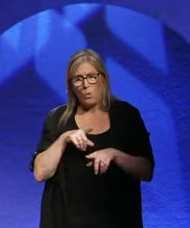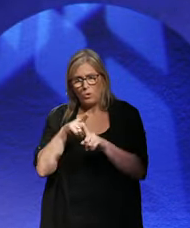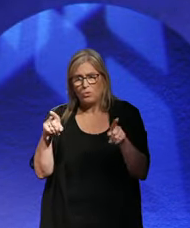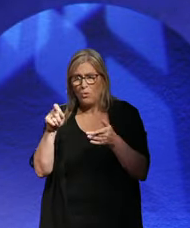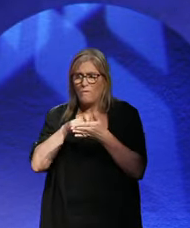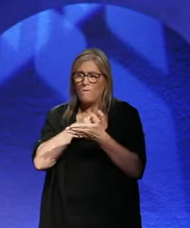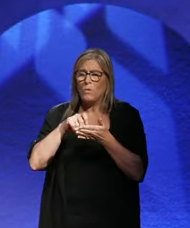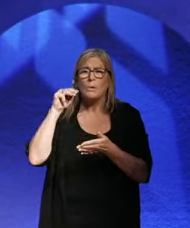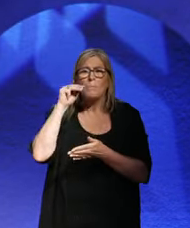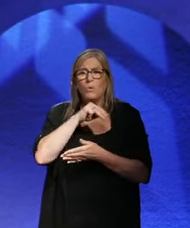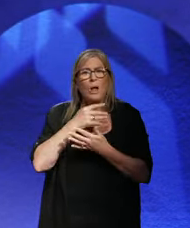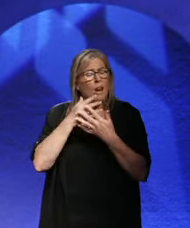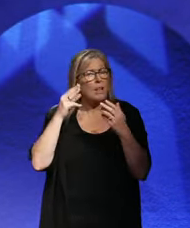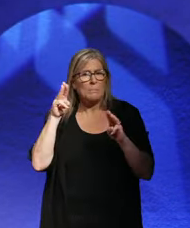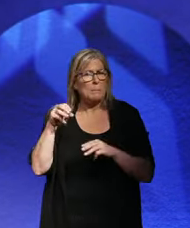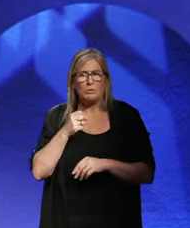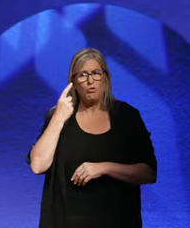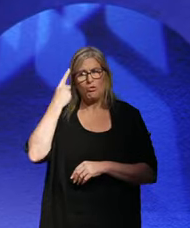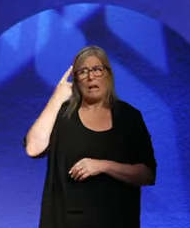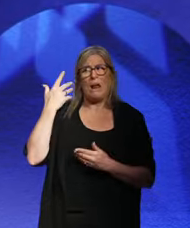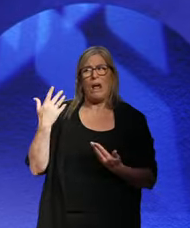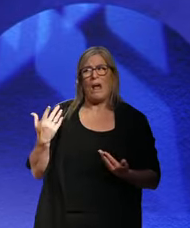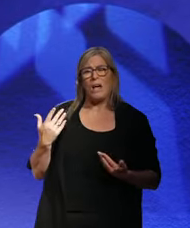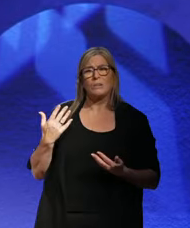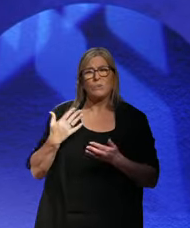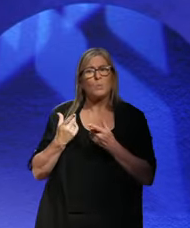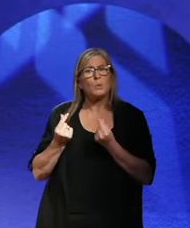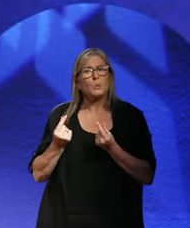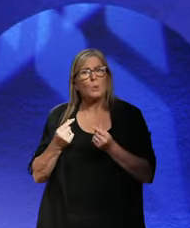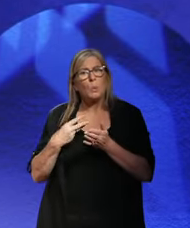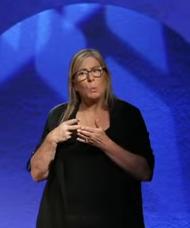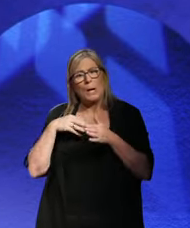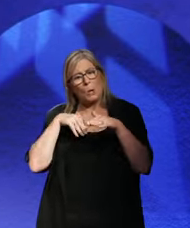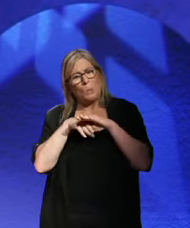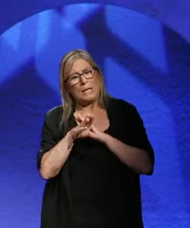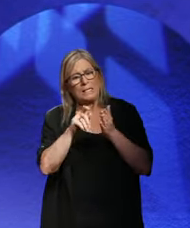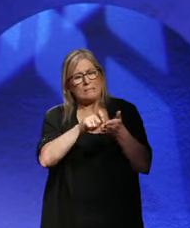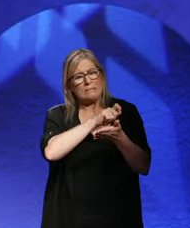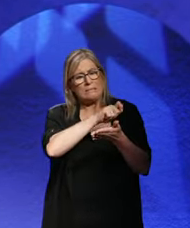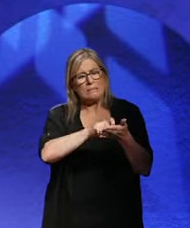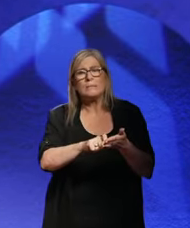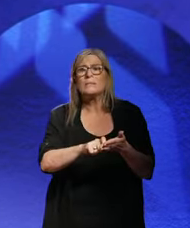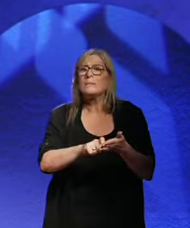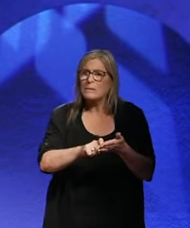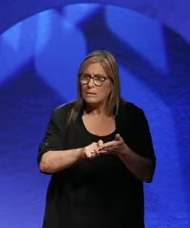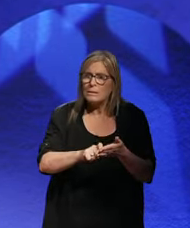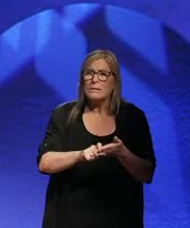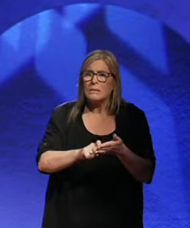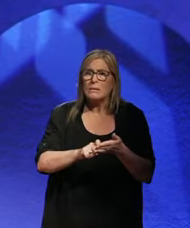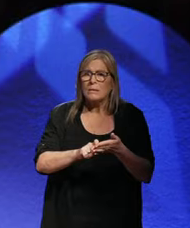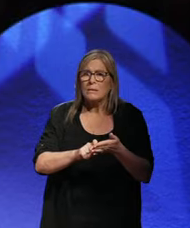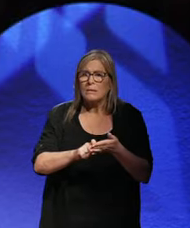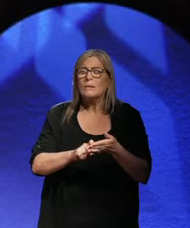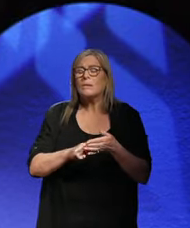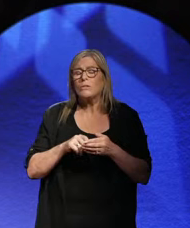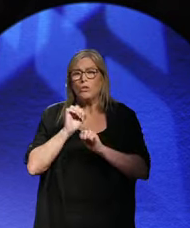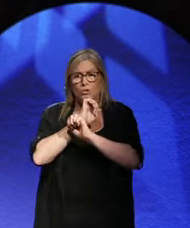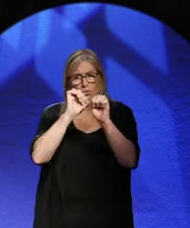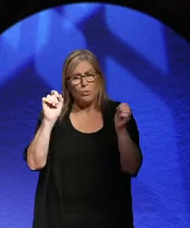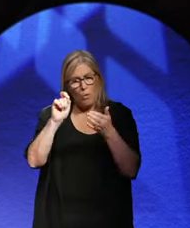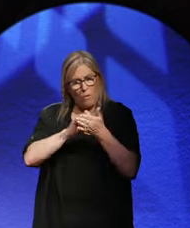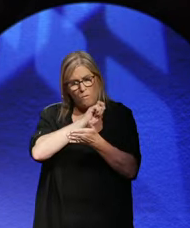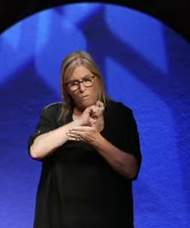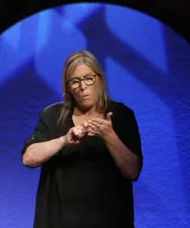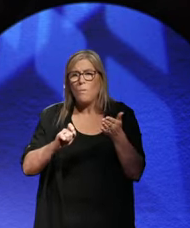You know, a lot of people don't realize what they're doing when they go into that voting booth and put that X there. Your vote